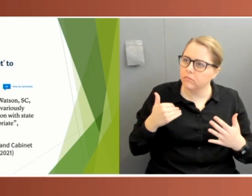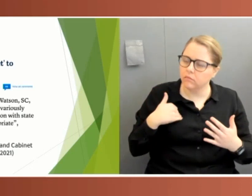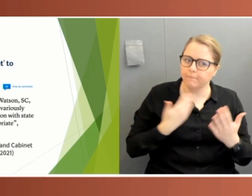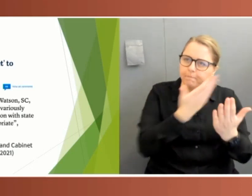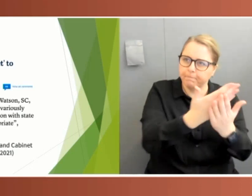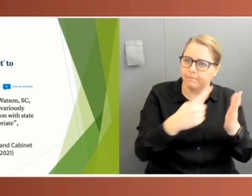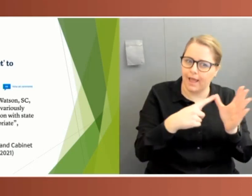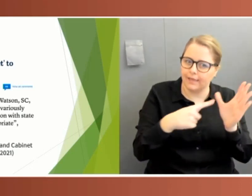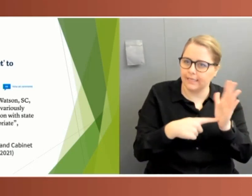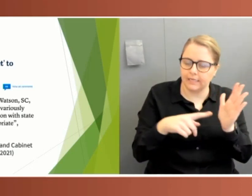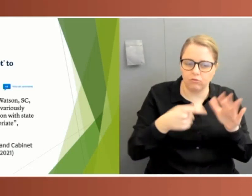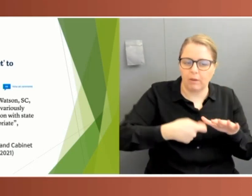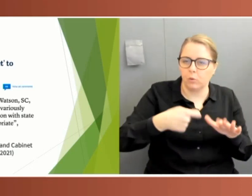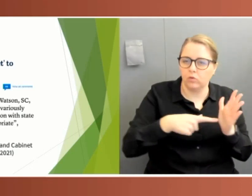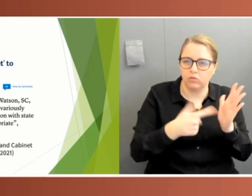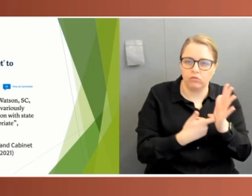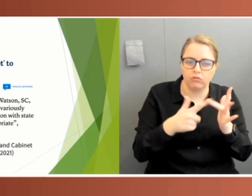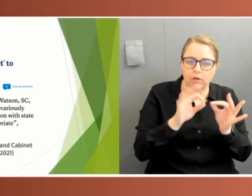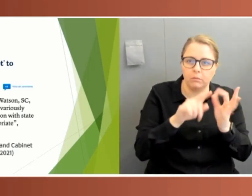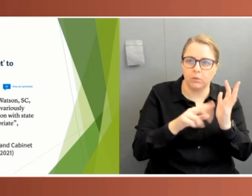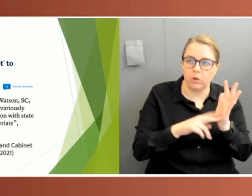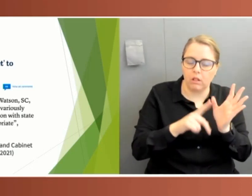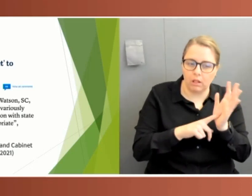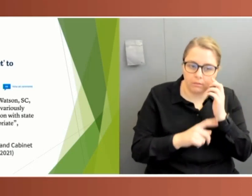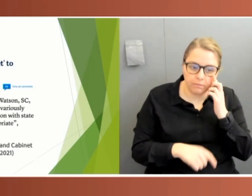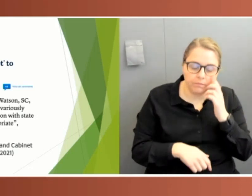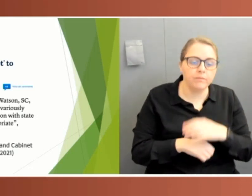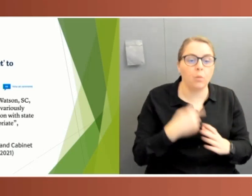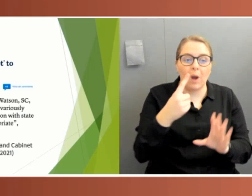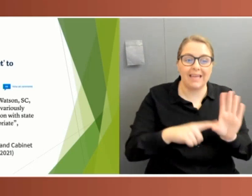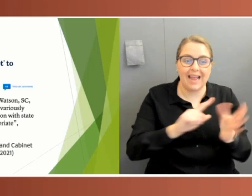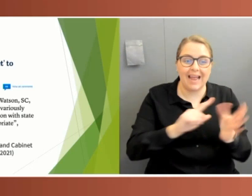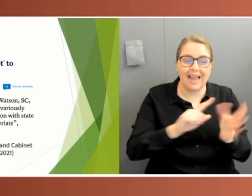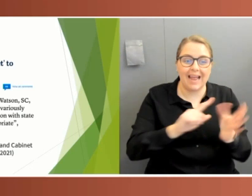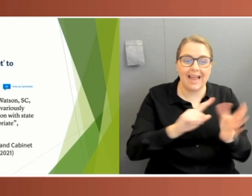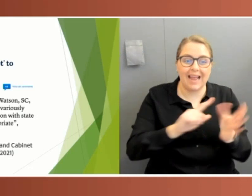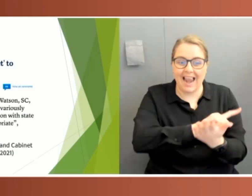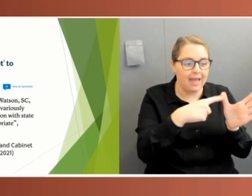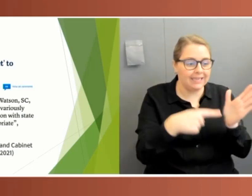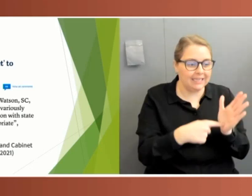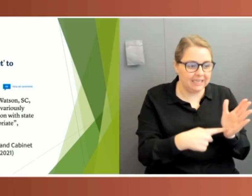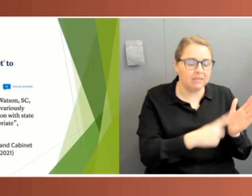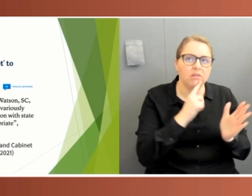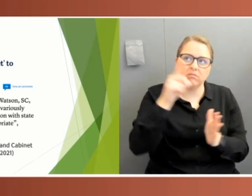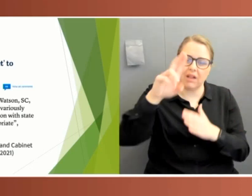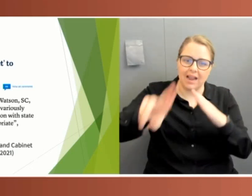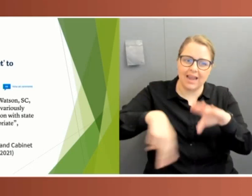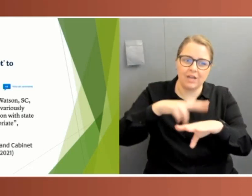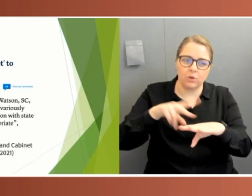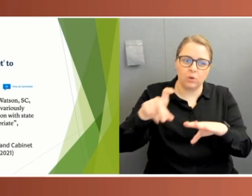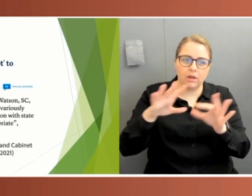In August the following year, so a whole year later, August 2021, the AAT ruled that the National Cabinet was not a committee of the Commonwealth Government's Cabinet.